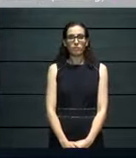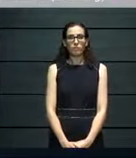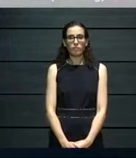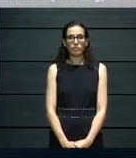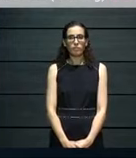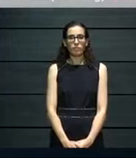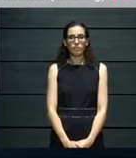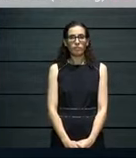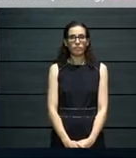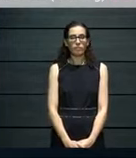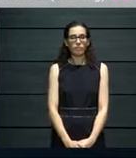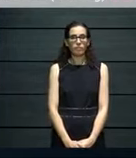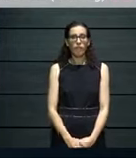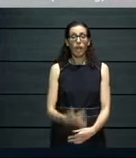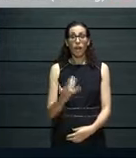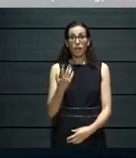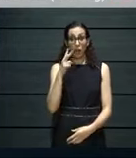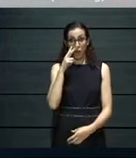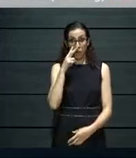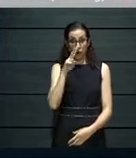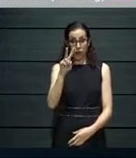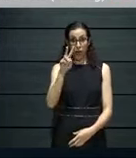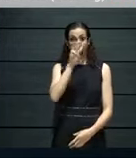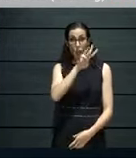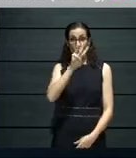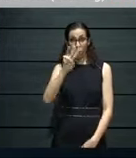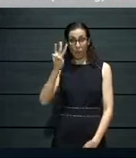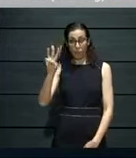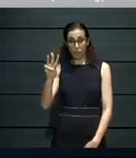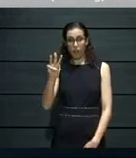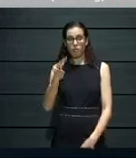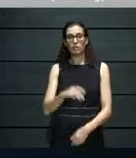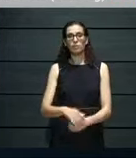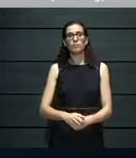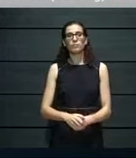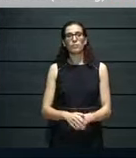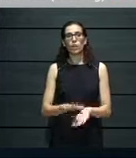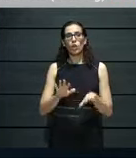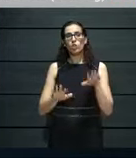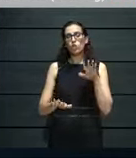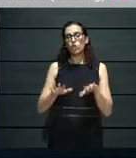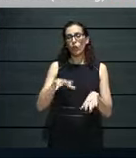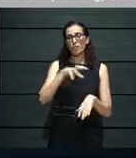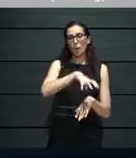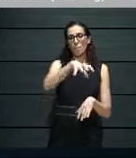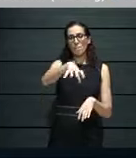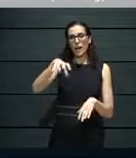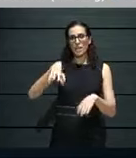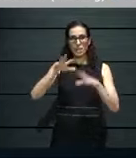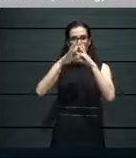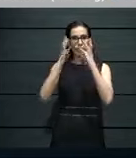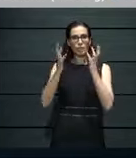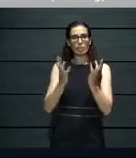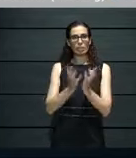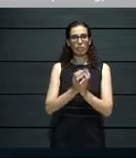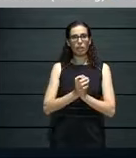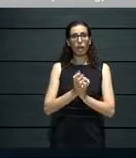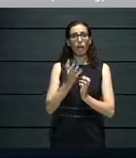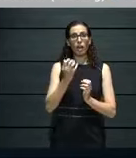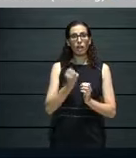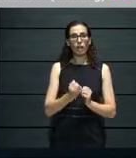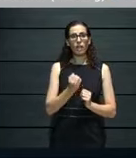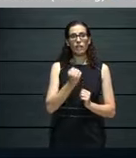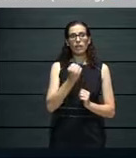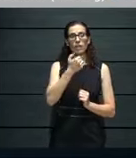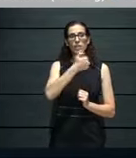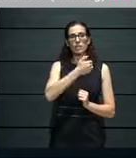The website views, again, we had the audience overview by country here. This is quite interesting where we had 68% in Malta, 12